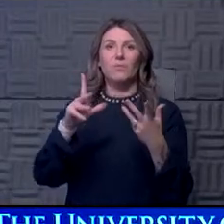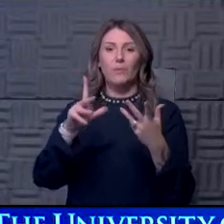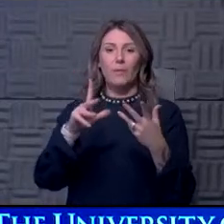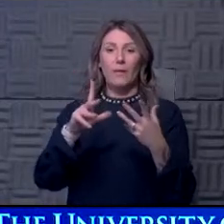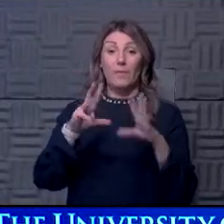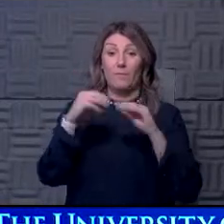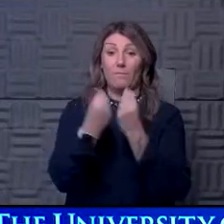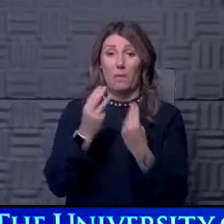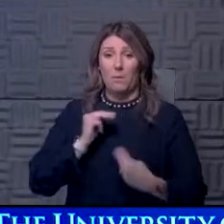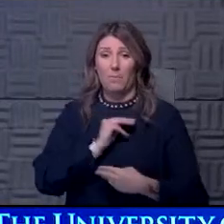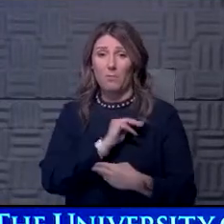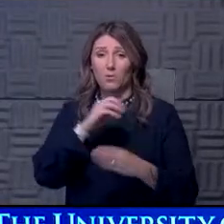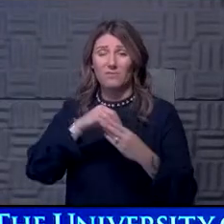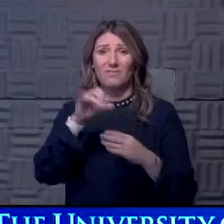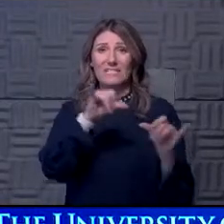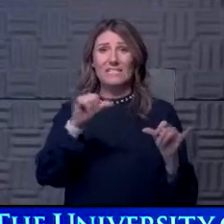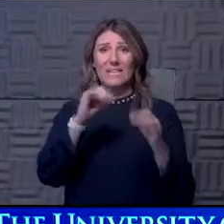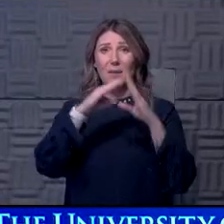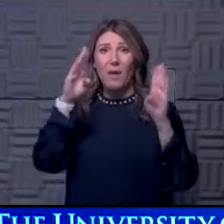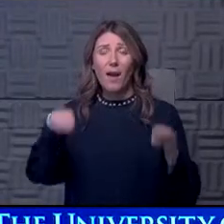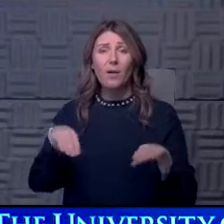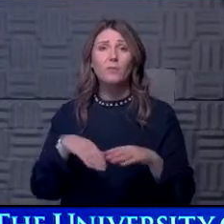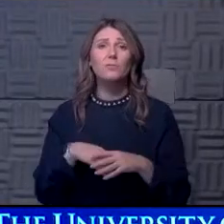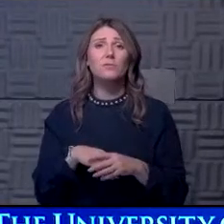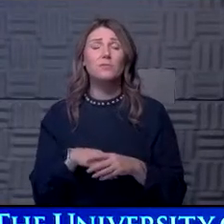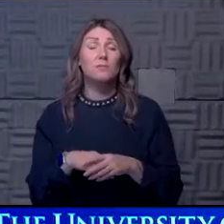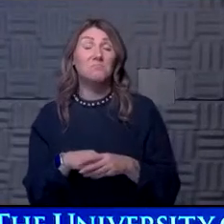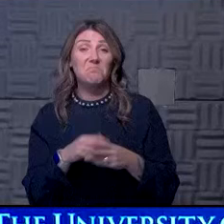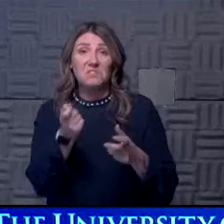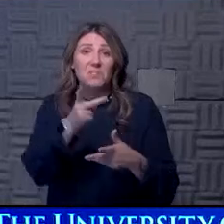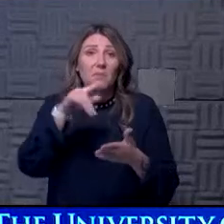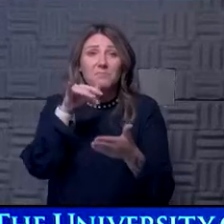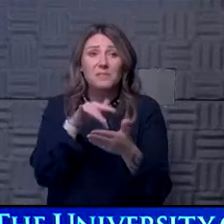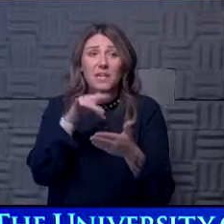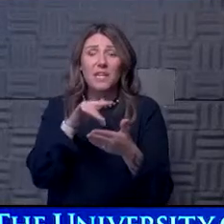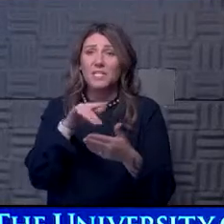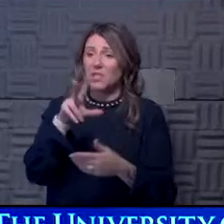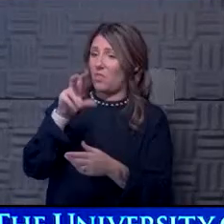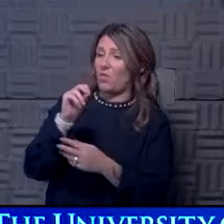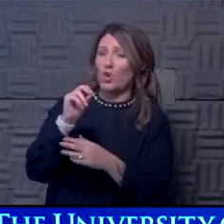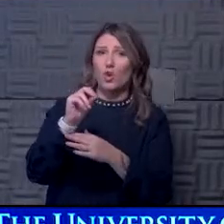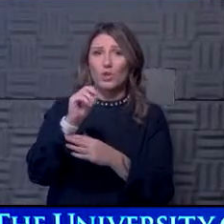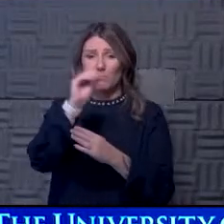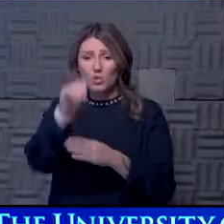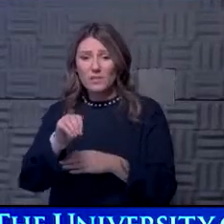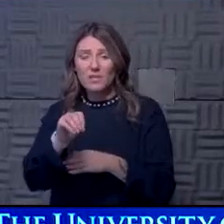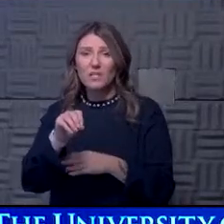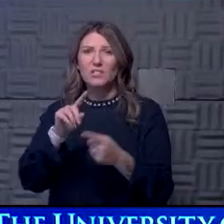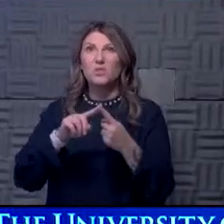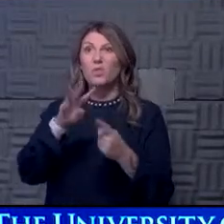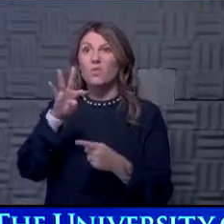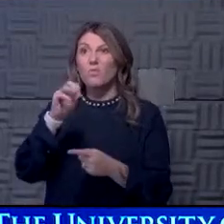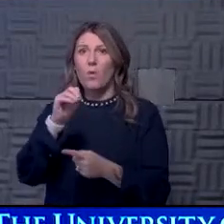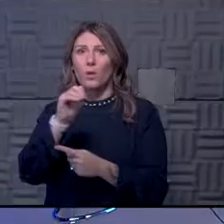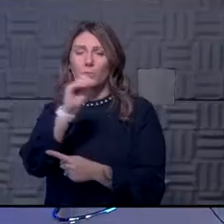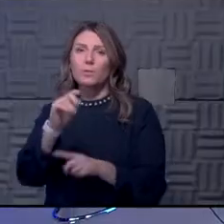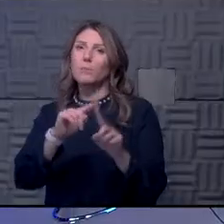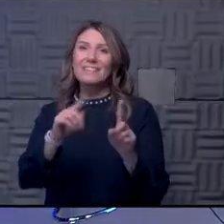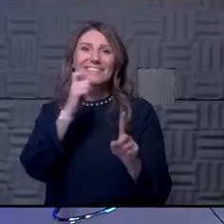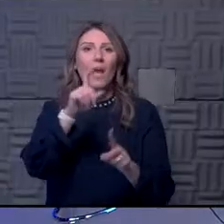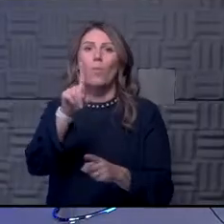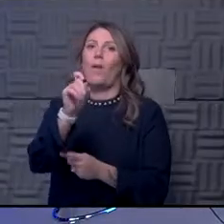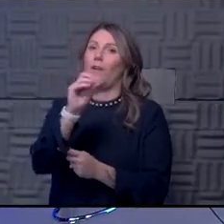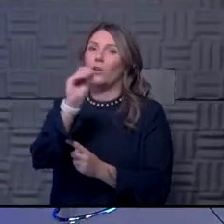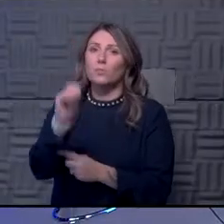same household is, um, you know, by some studies 30% or 40%, but it's definitely not 100%. Right. Yeah. I think